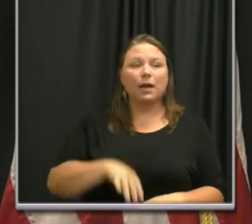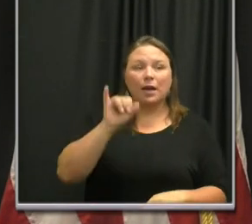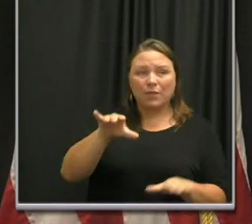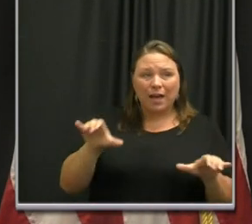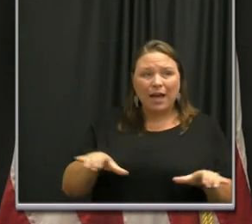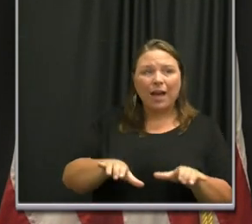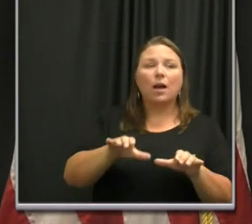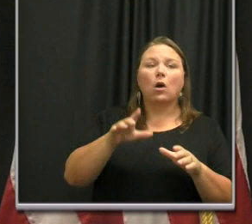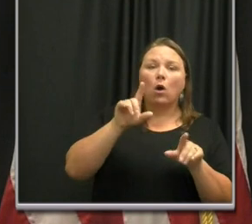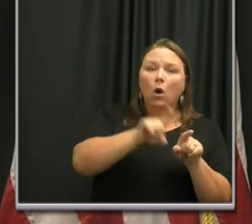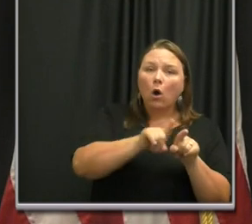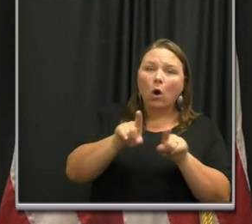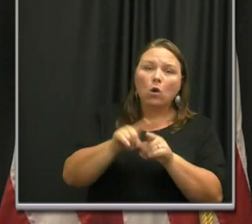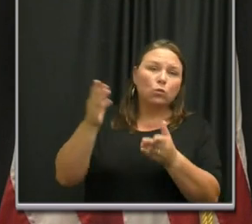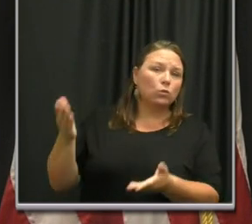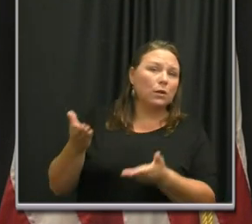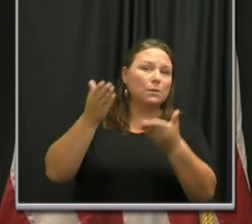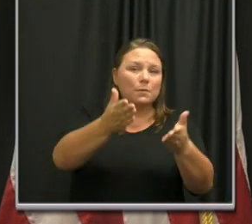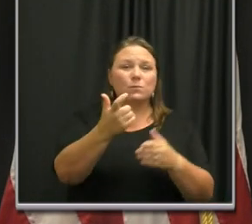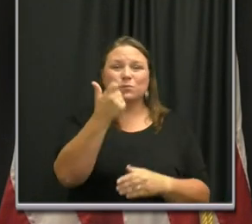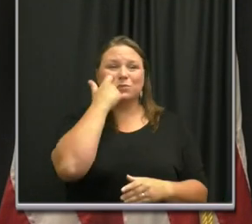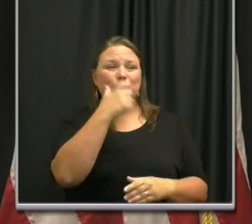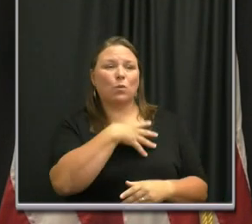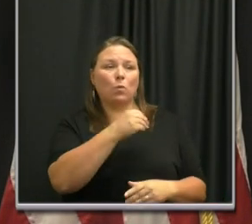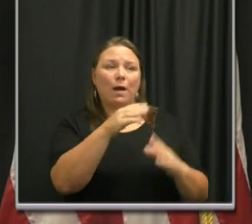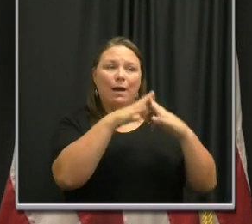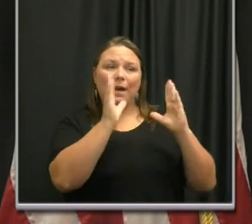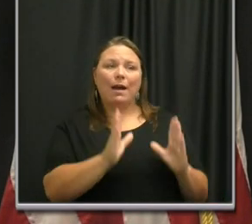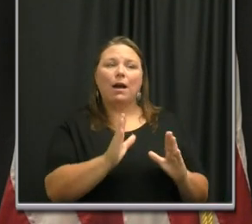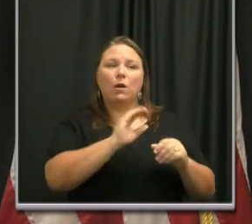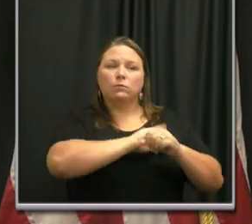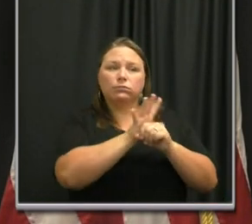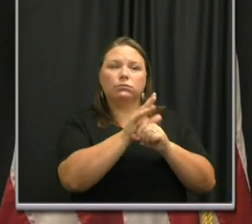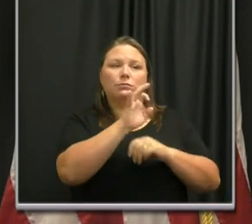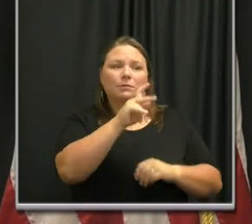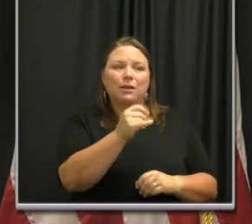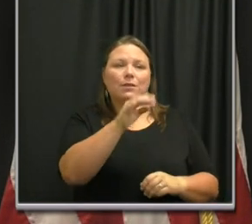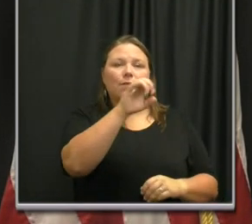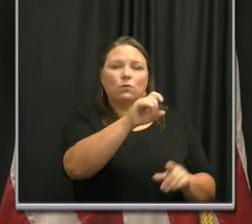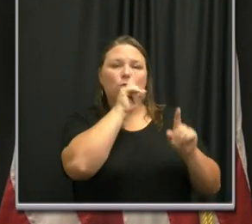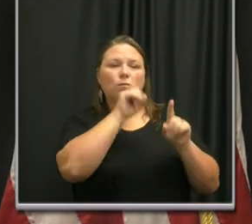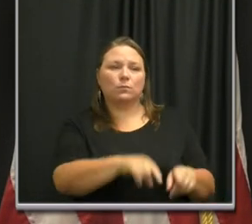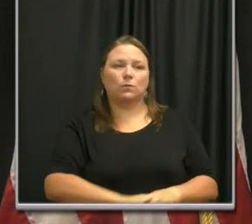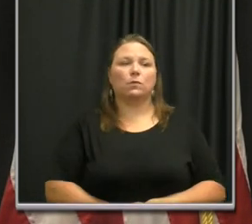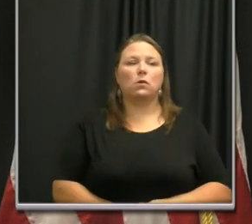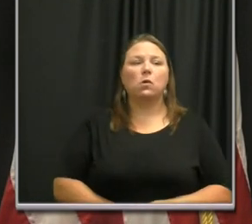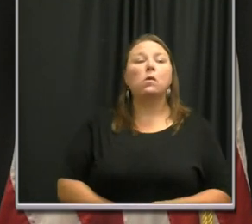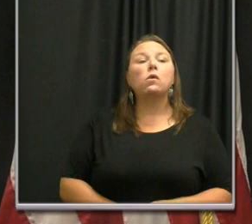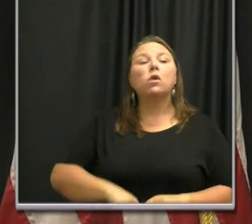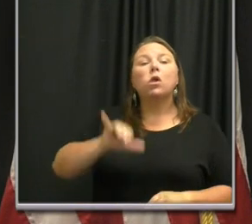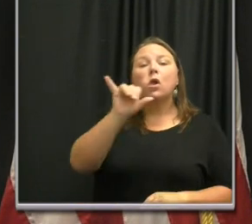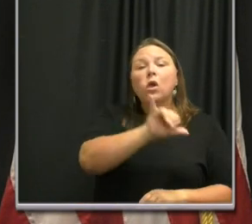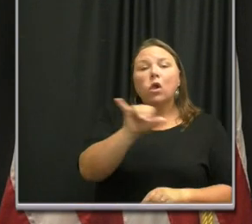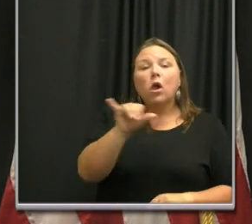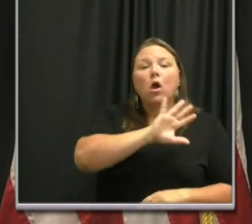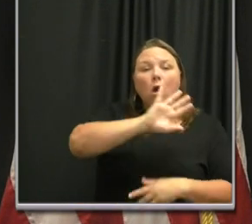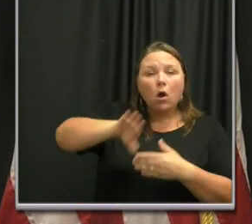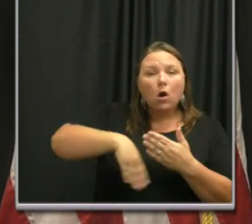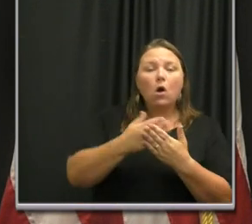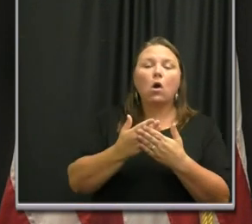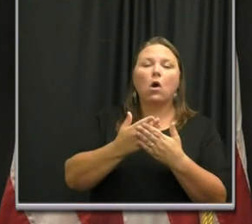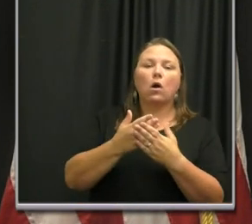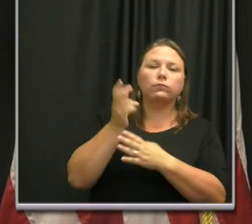was also recommended in the recent White House Coronavirus Task Force report. Additionally, all transportation